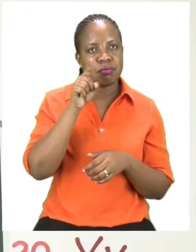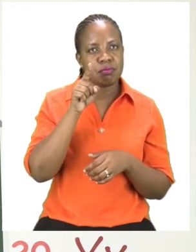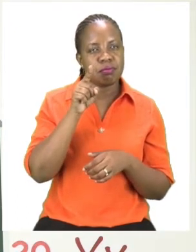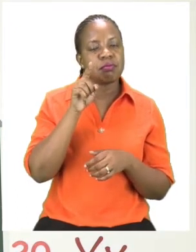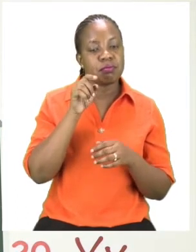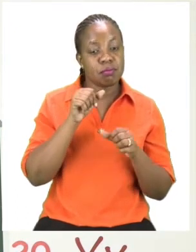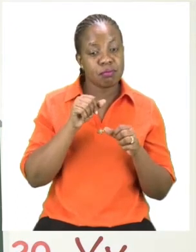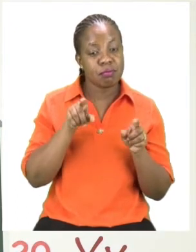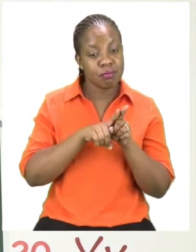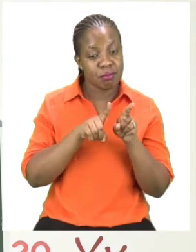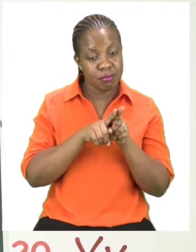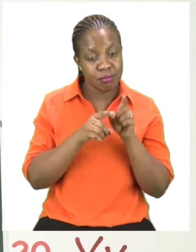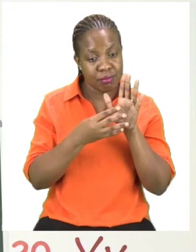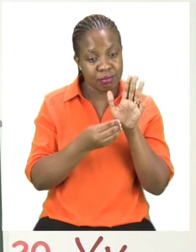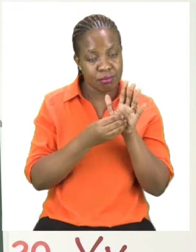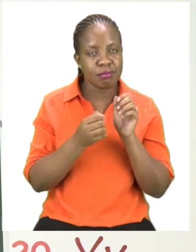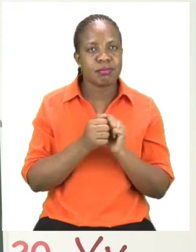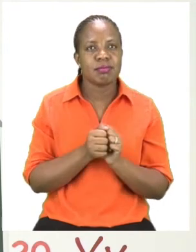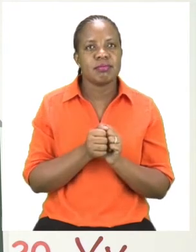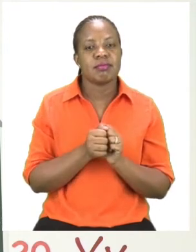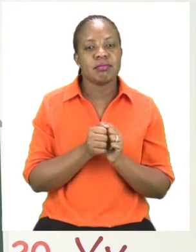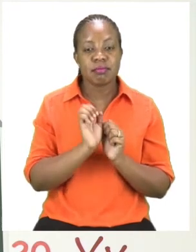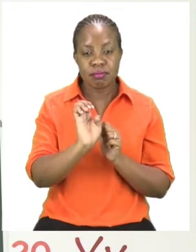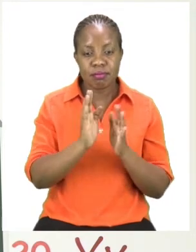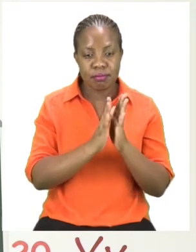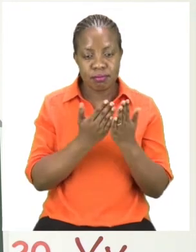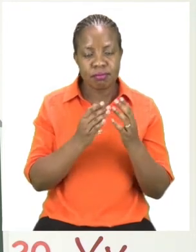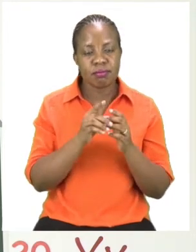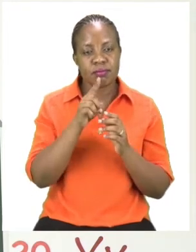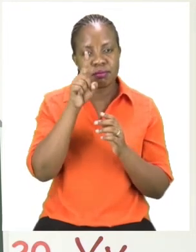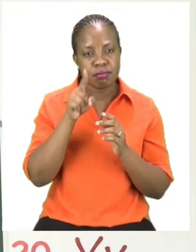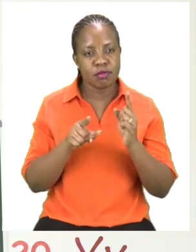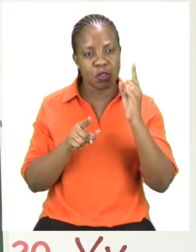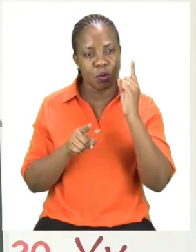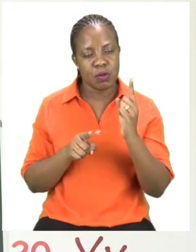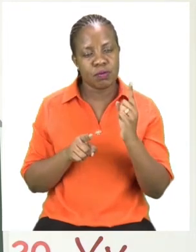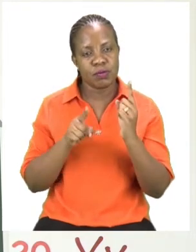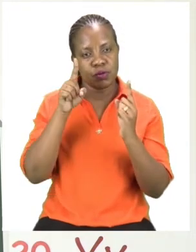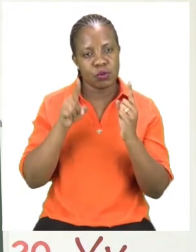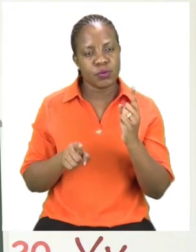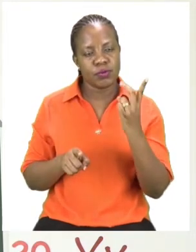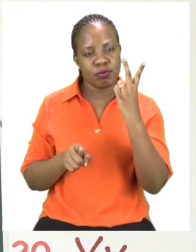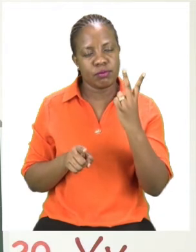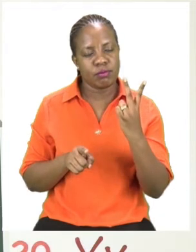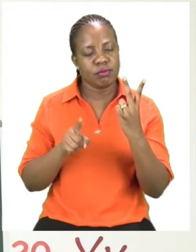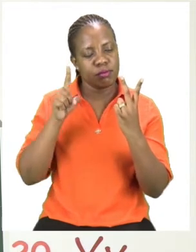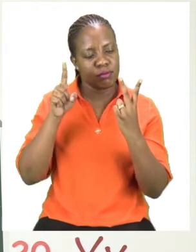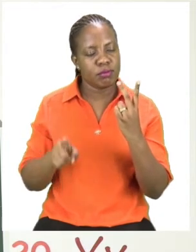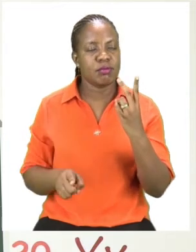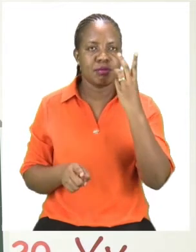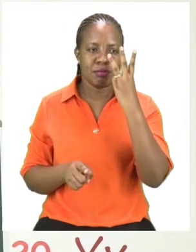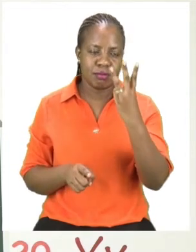go. You in your book and me on the board. One, two, three.